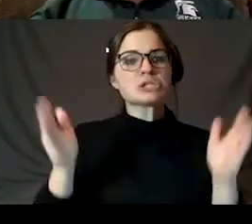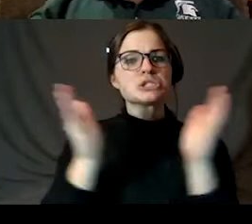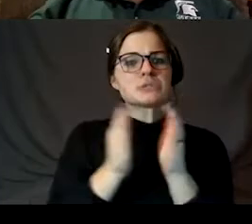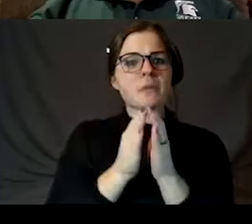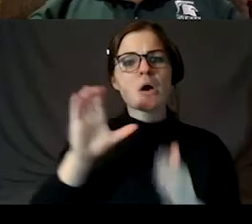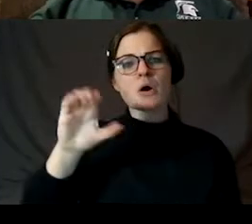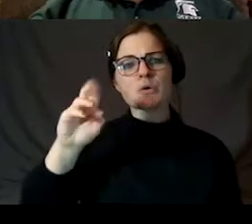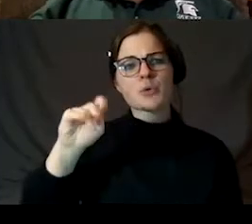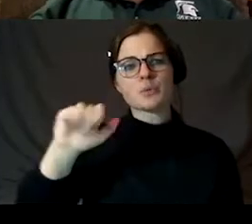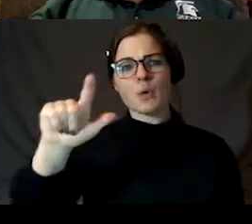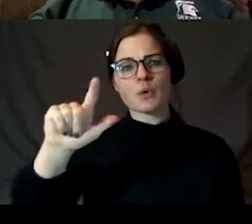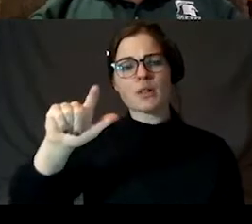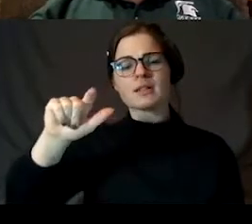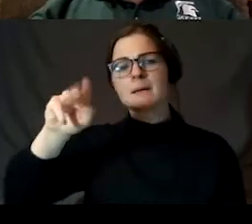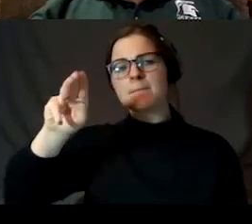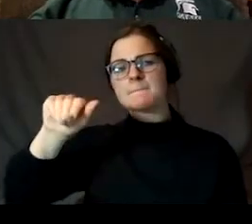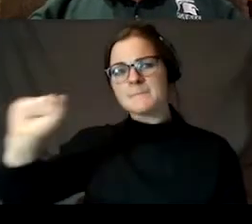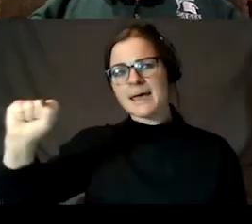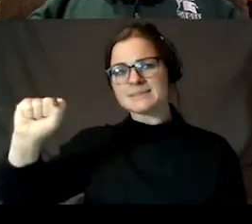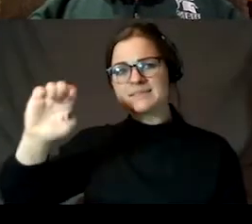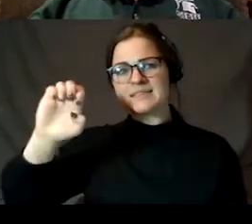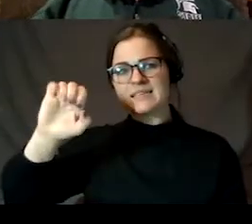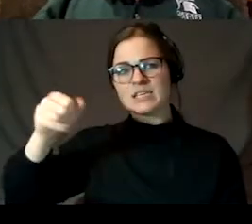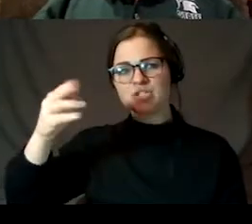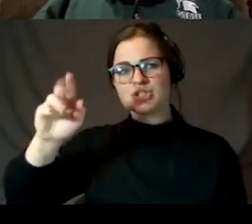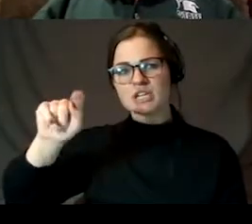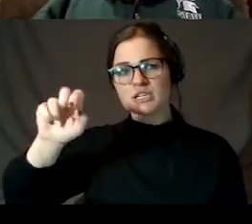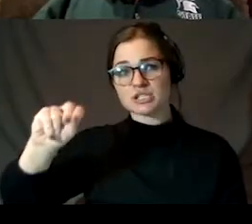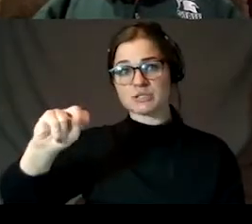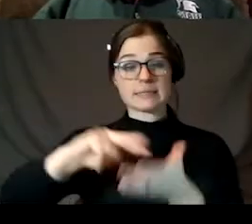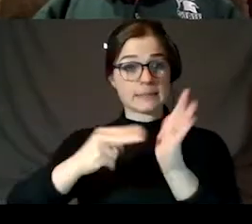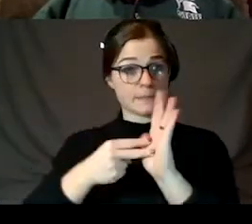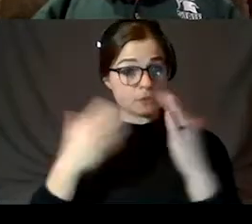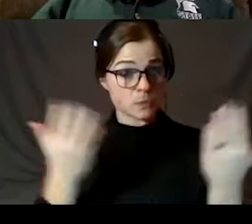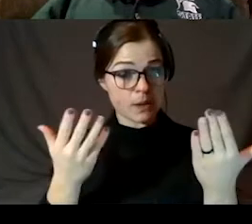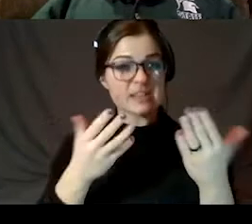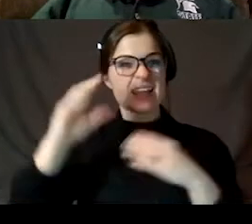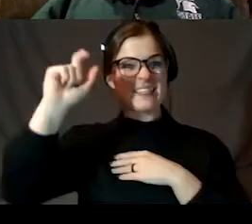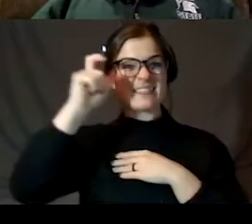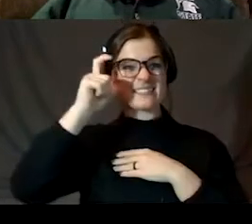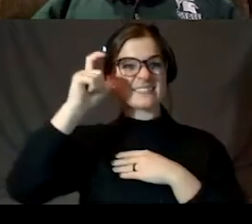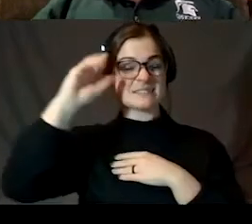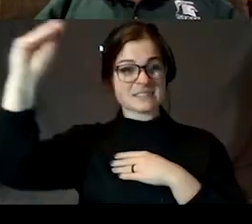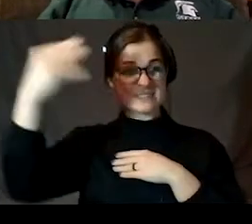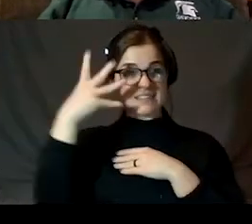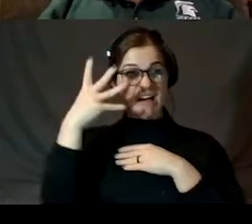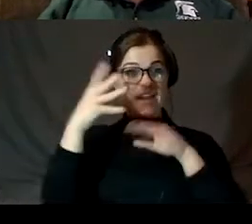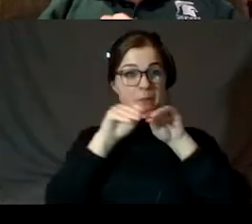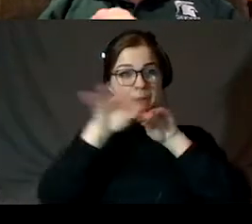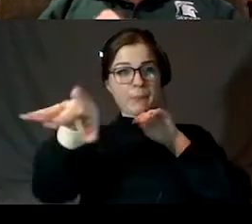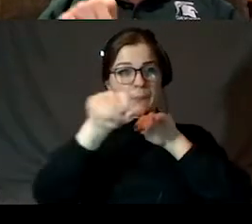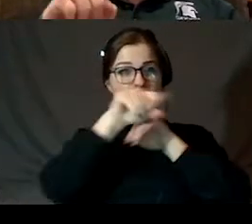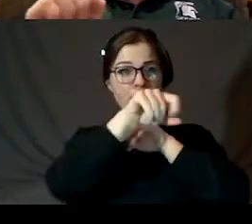December 7th, which means stuff is shot out from the sun. A lot of the fancy terminology here in the slide means